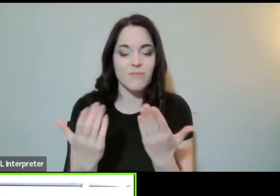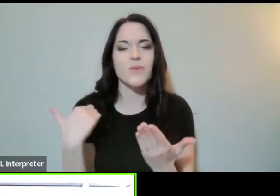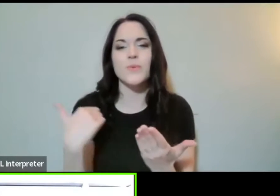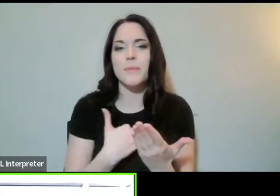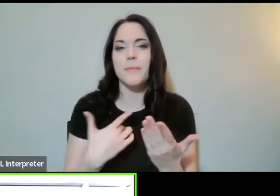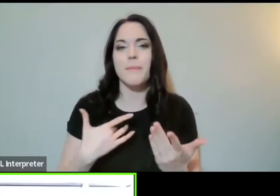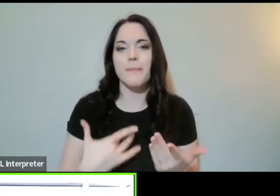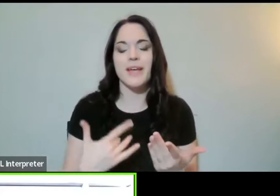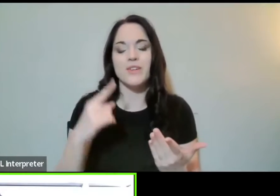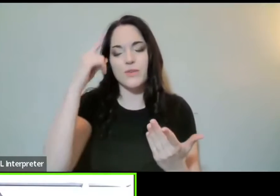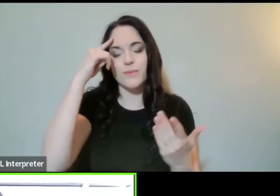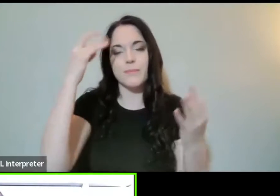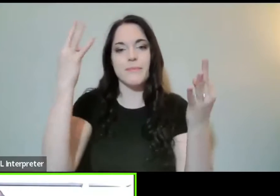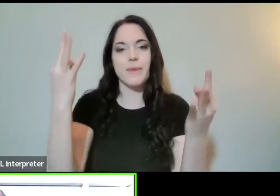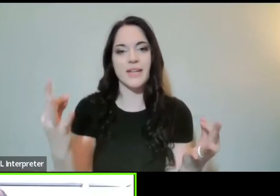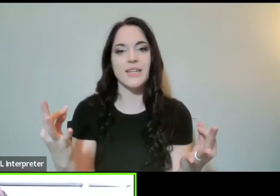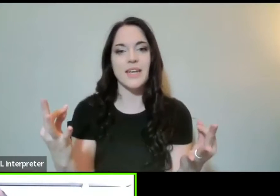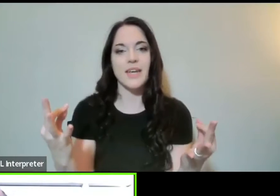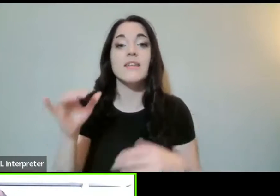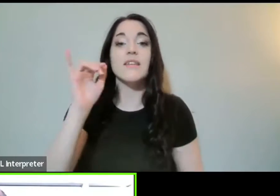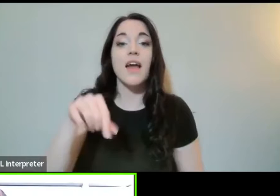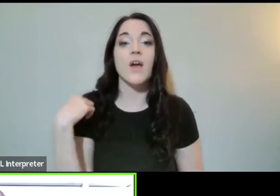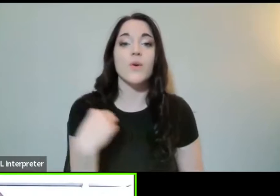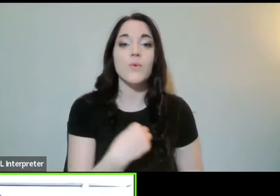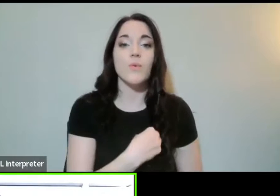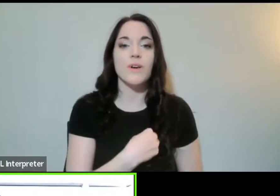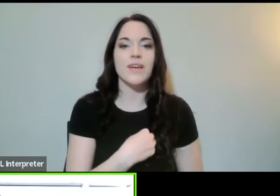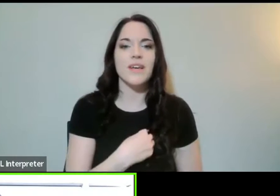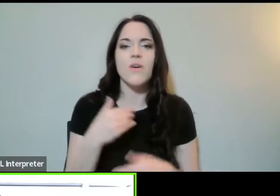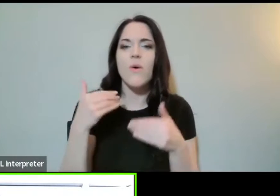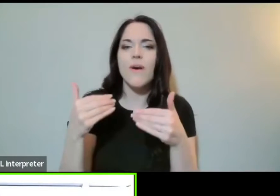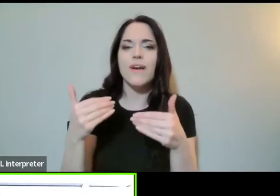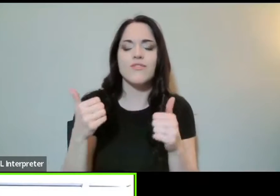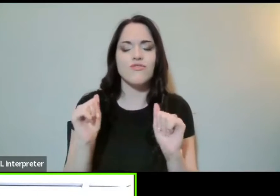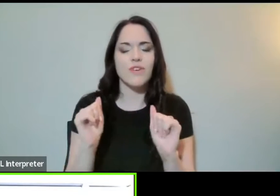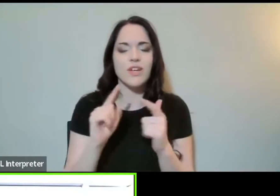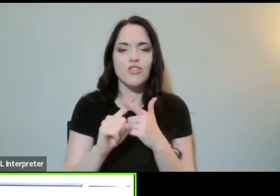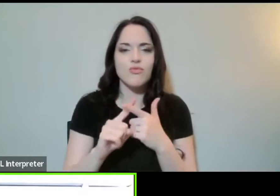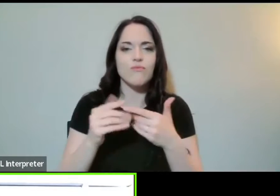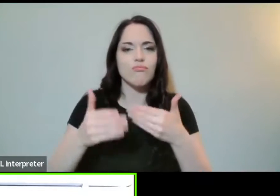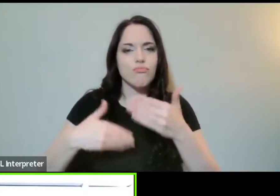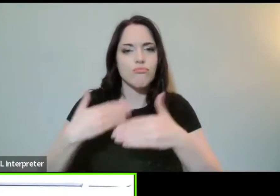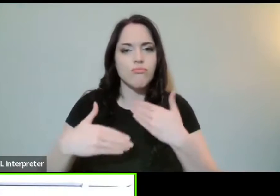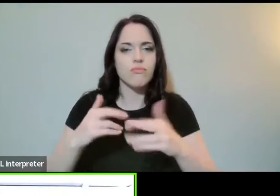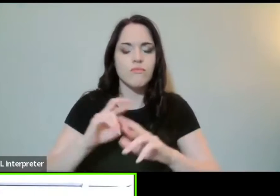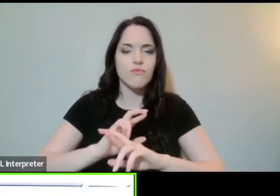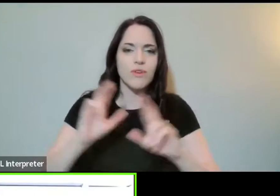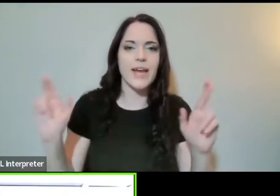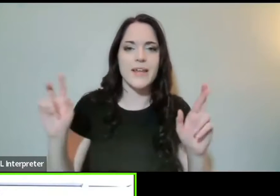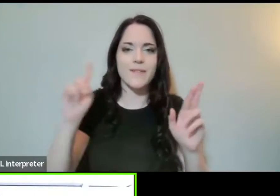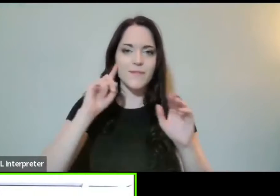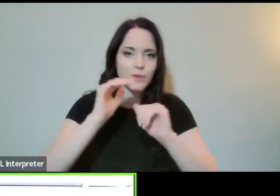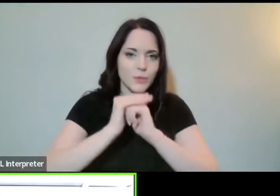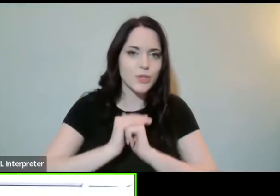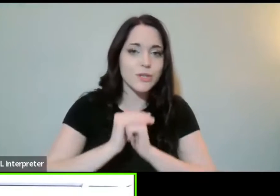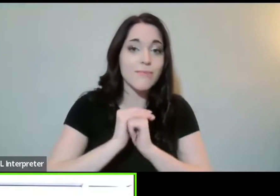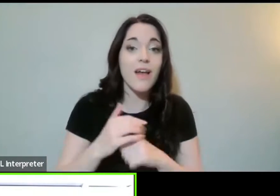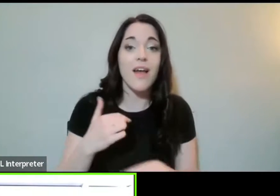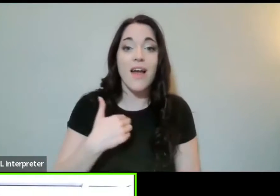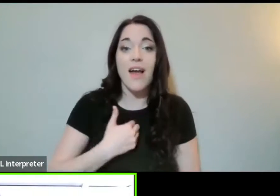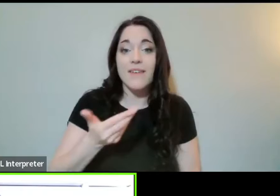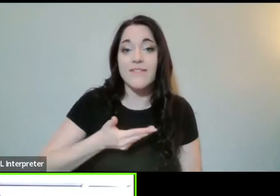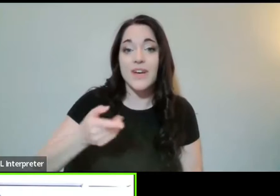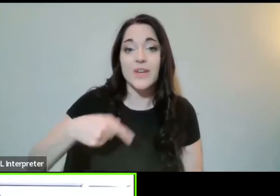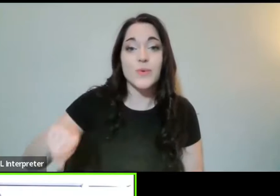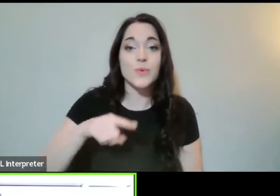ourselves, deepening ourselves to this moment as we continue in worship. I invite you to receive a